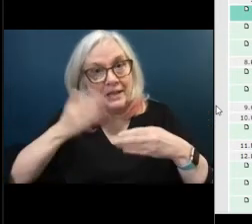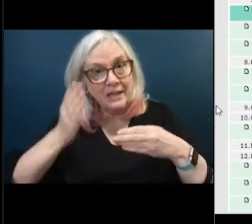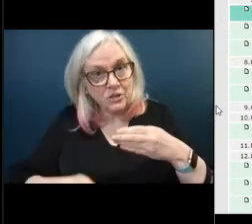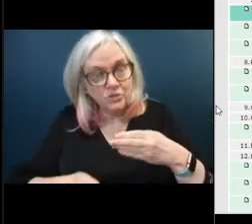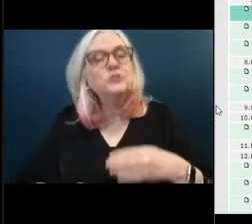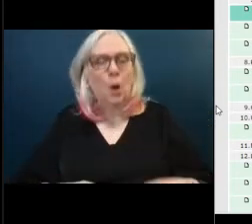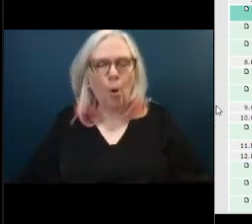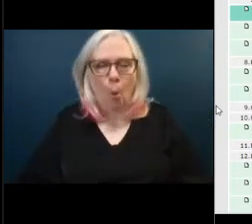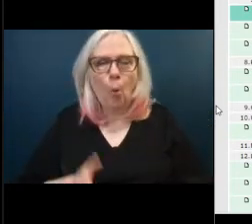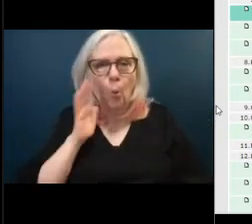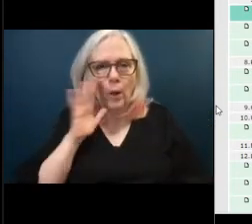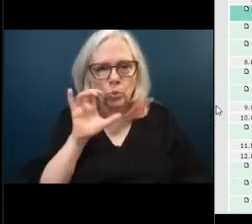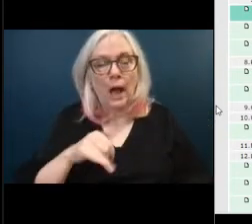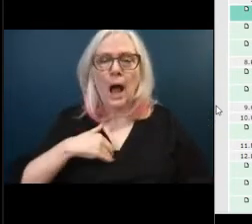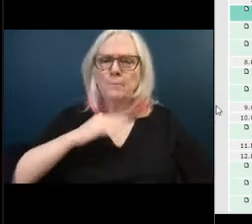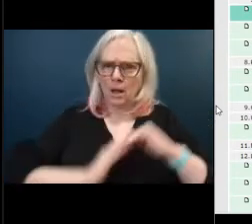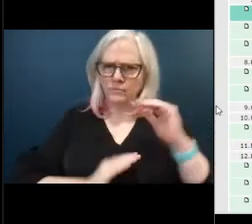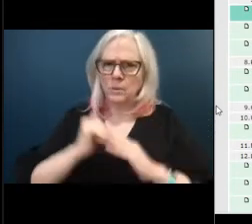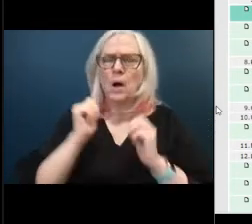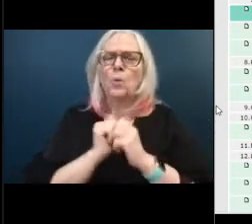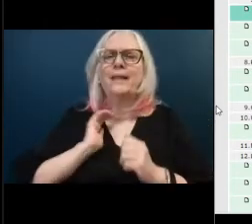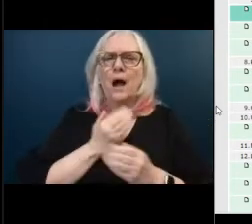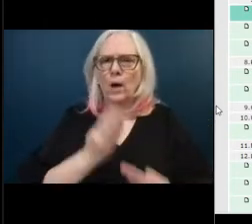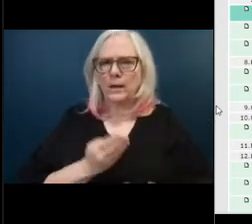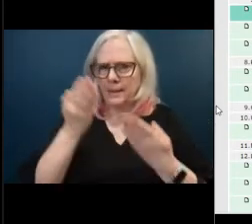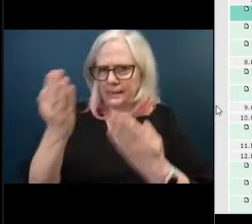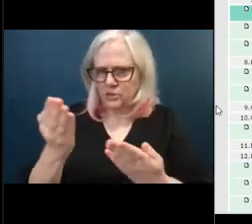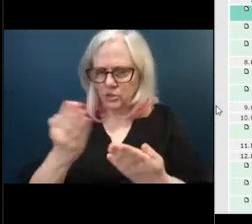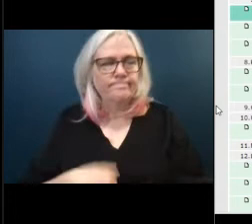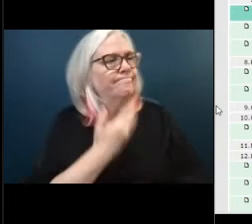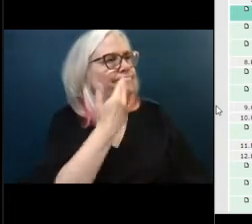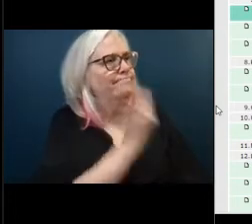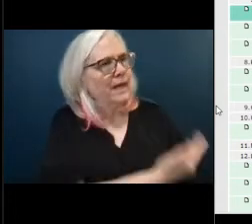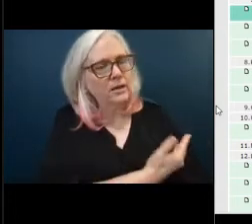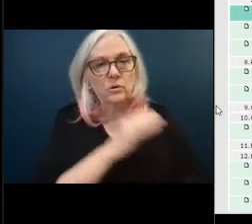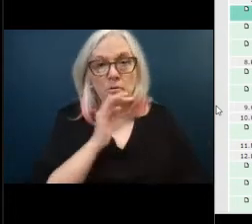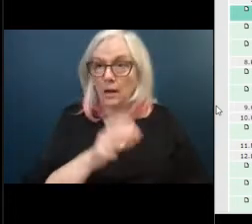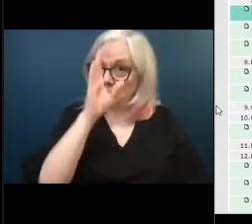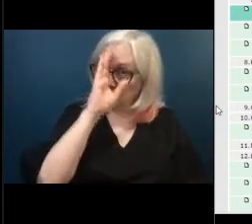recommendation thank you that was a very blunt answer